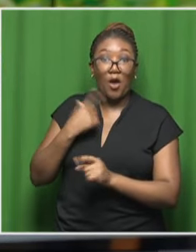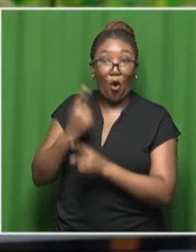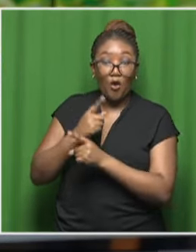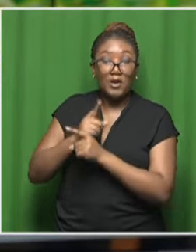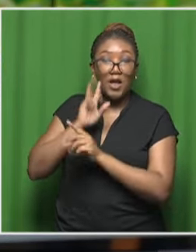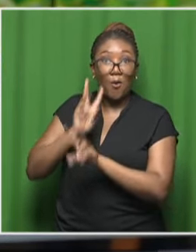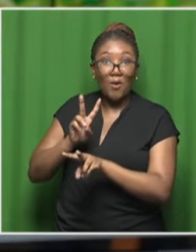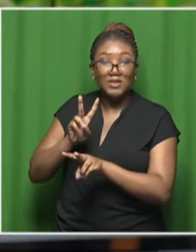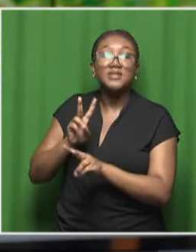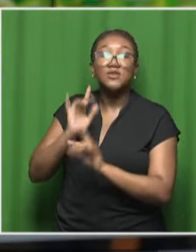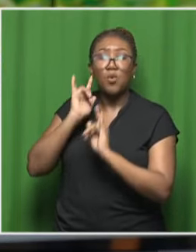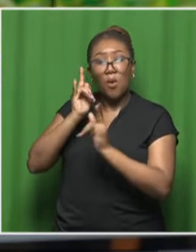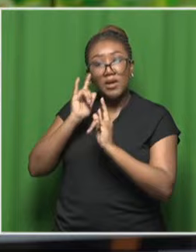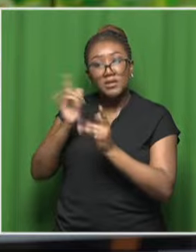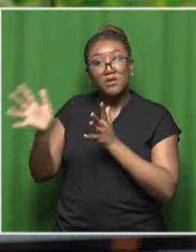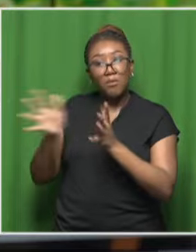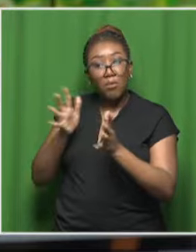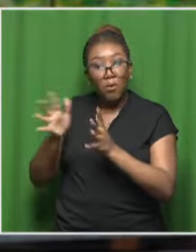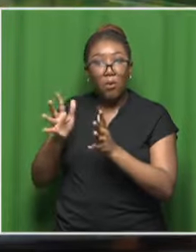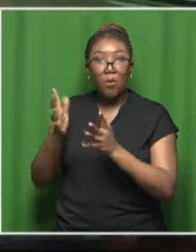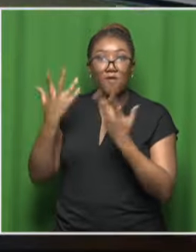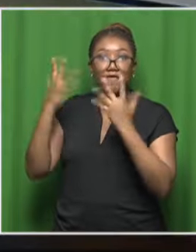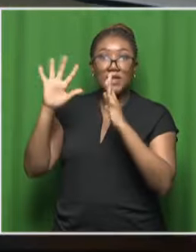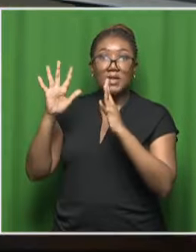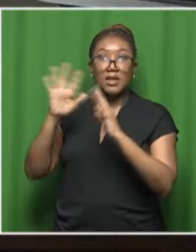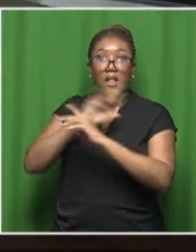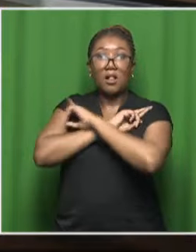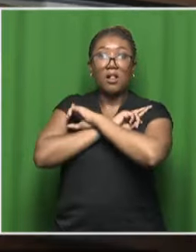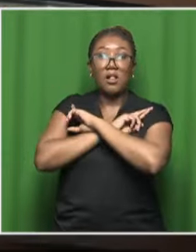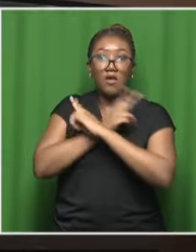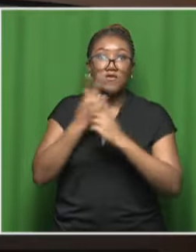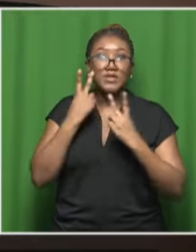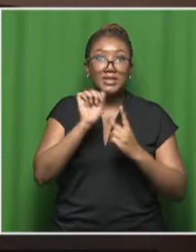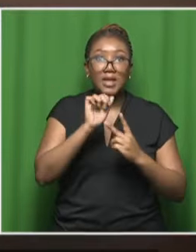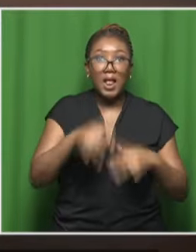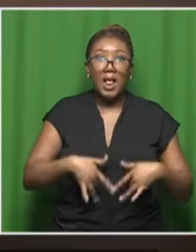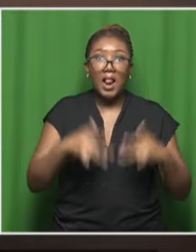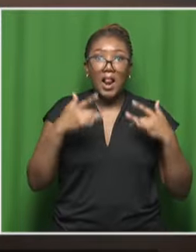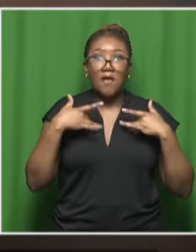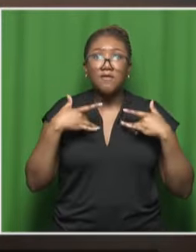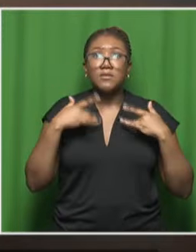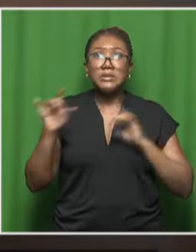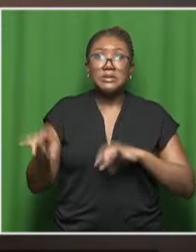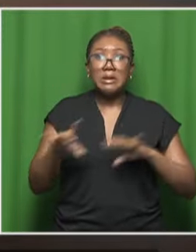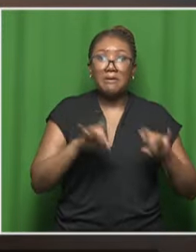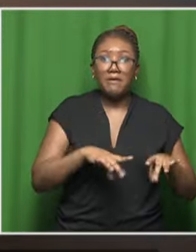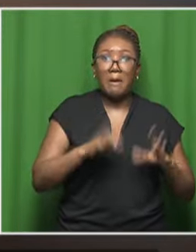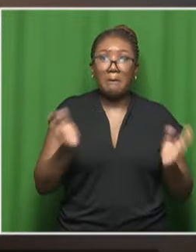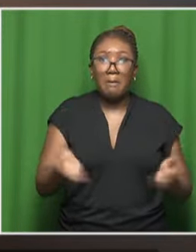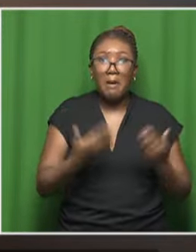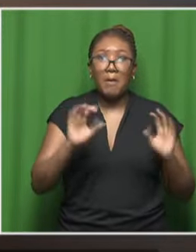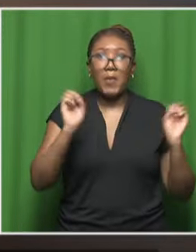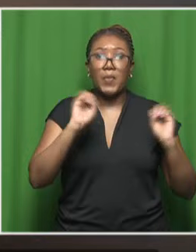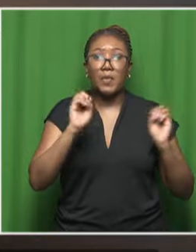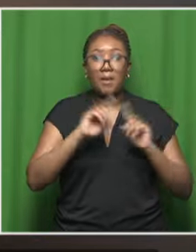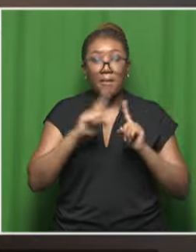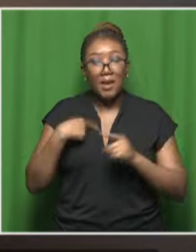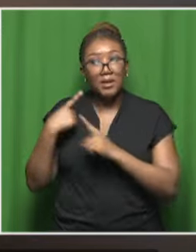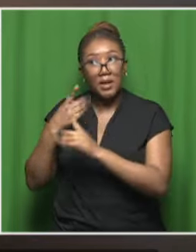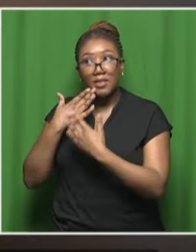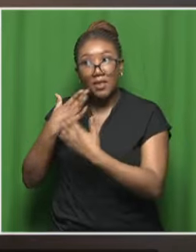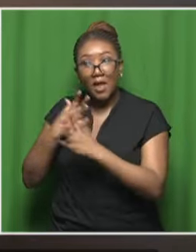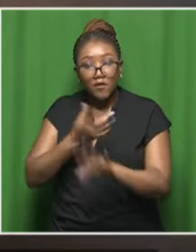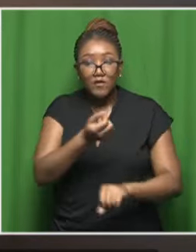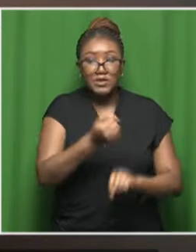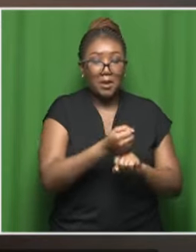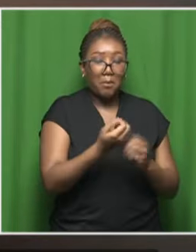you. But we watch footballers play football, and then when it ends for them, we just do not uplift them further than what they did on the field